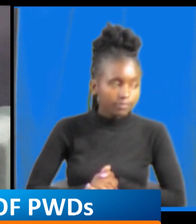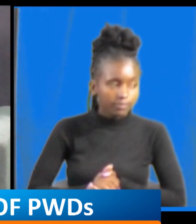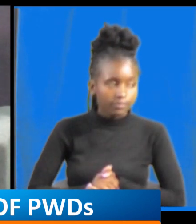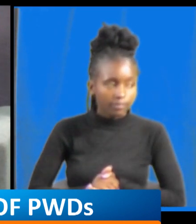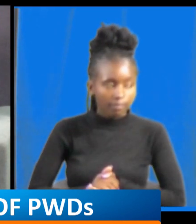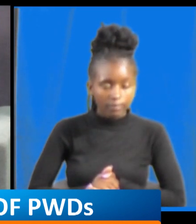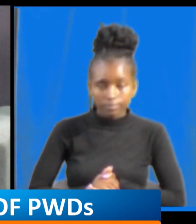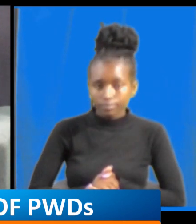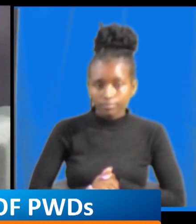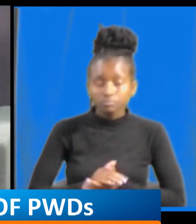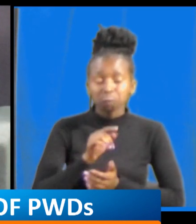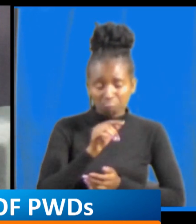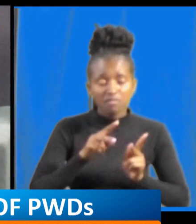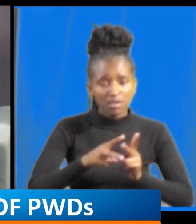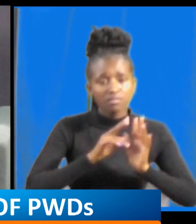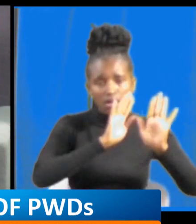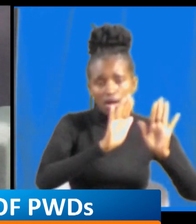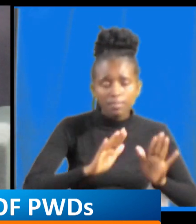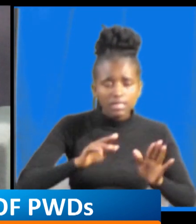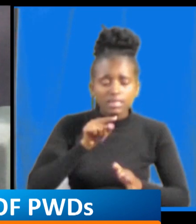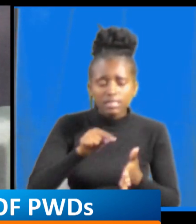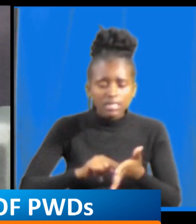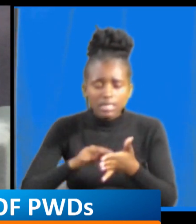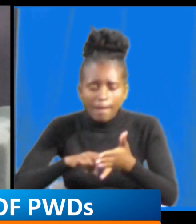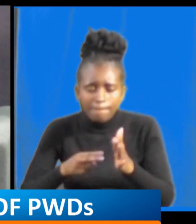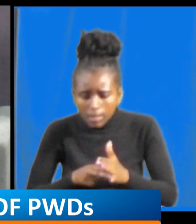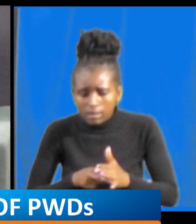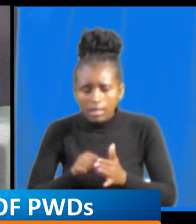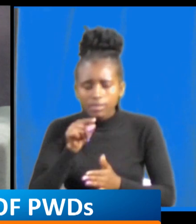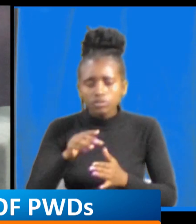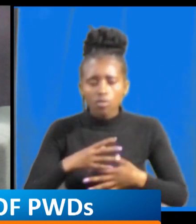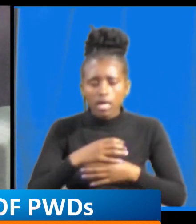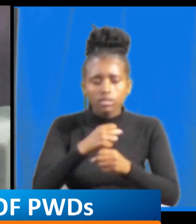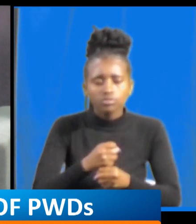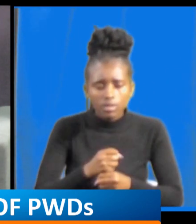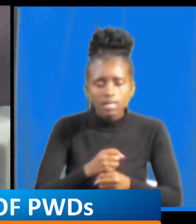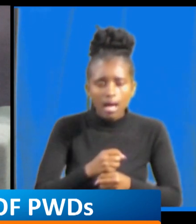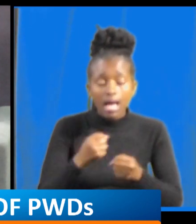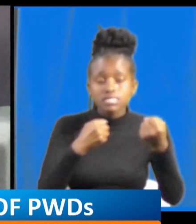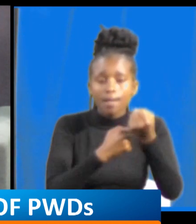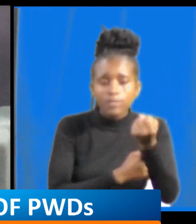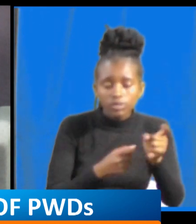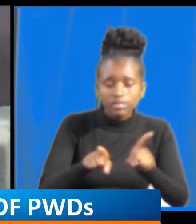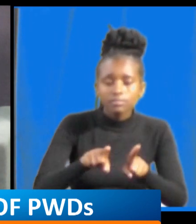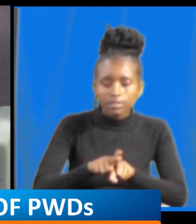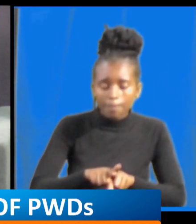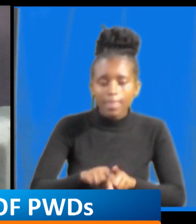does it mean also APDK you know finances you uh sponsors you in every way they can yeah they have we